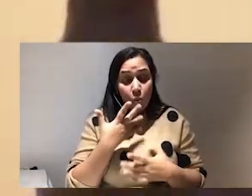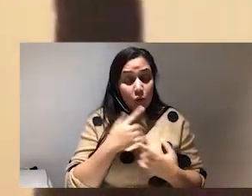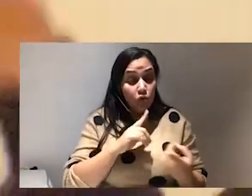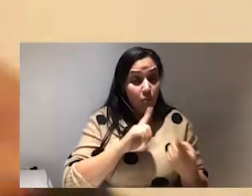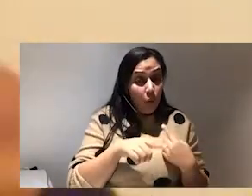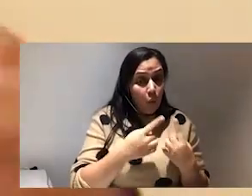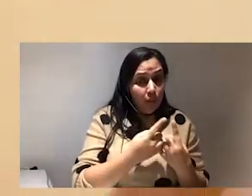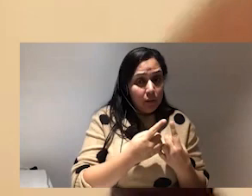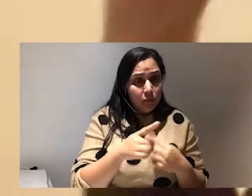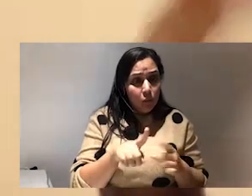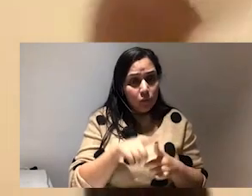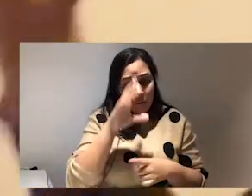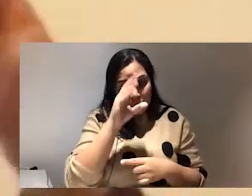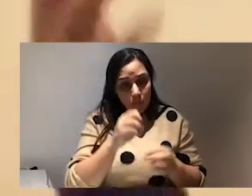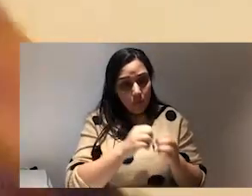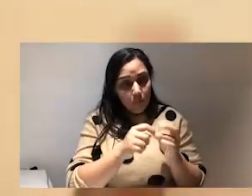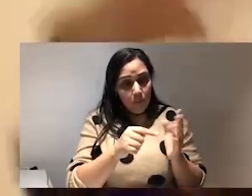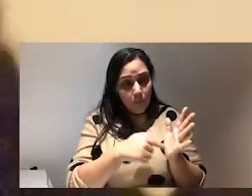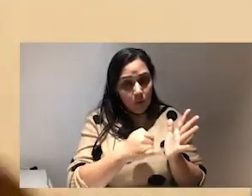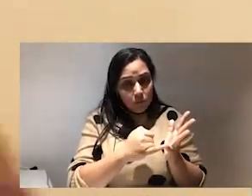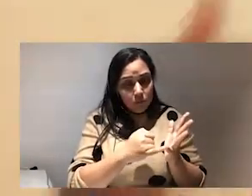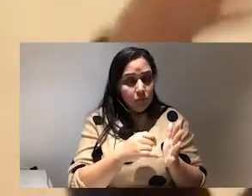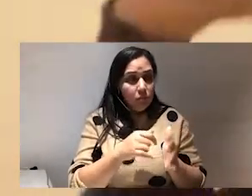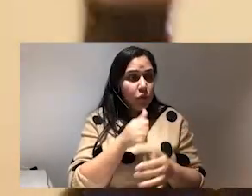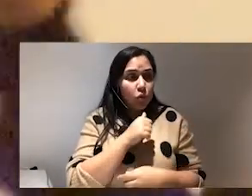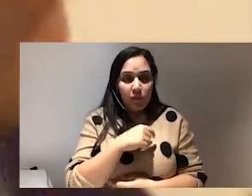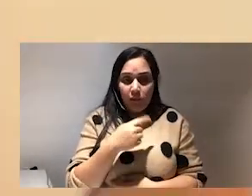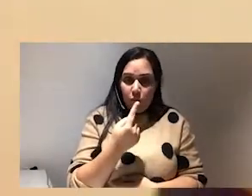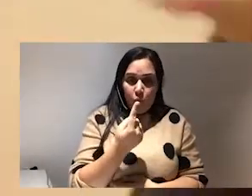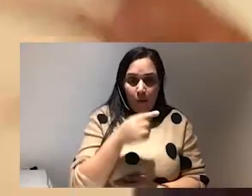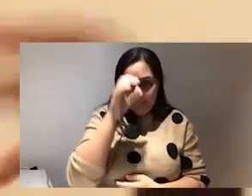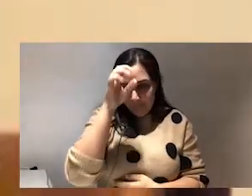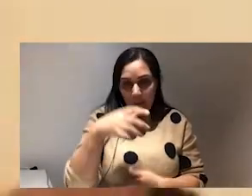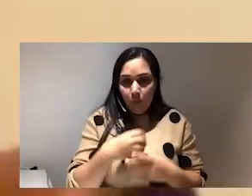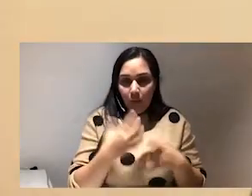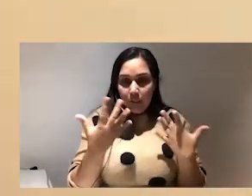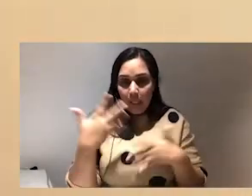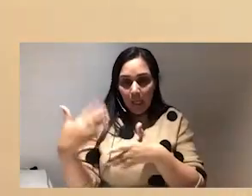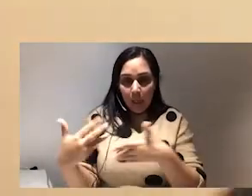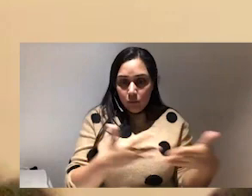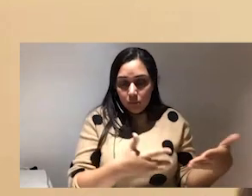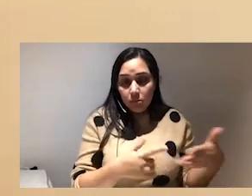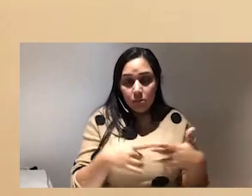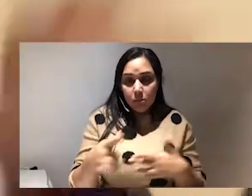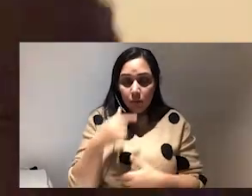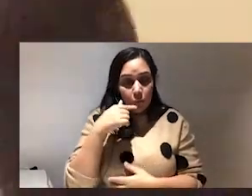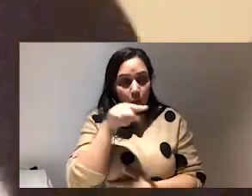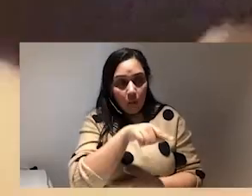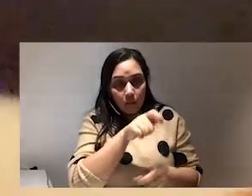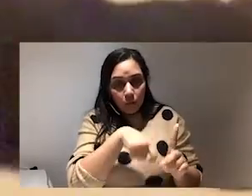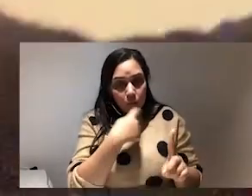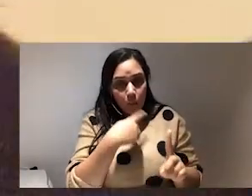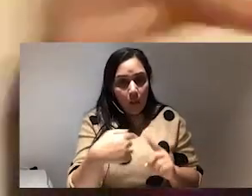the to the bots usually because it tends to be one dickhead with 10 accounts it signals them like oh this person's got an army this person's protected because